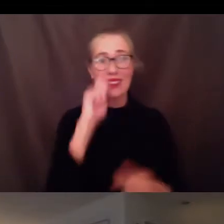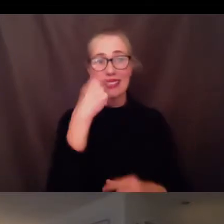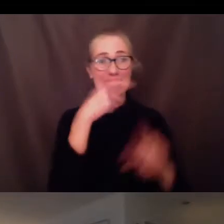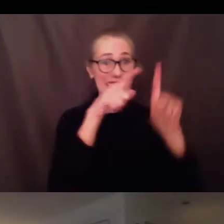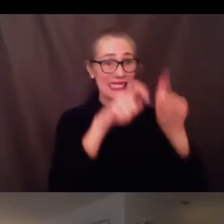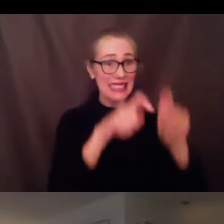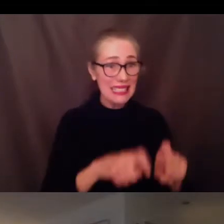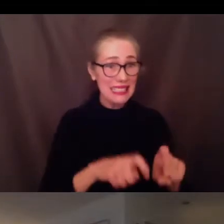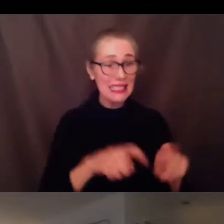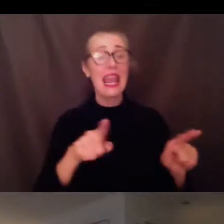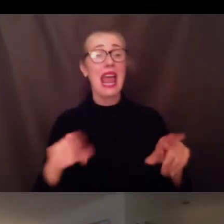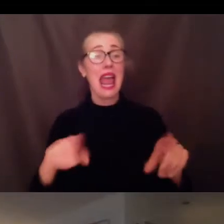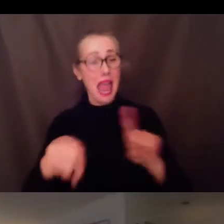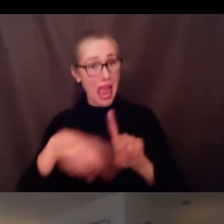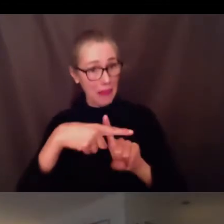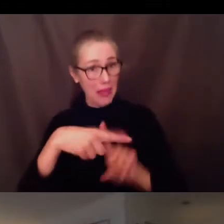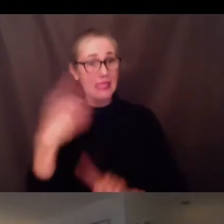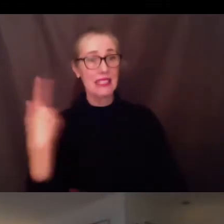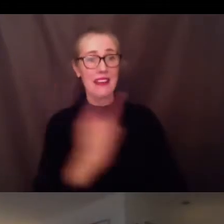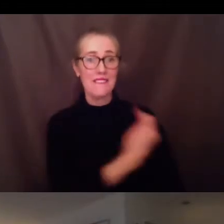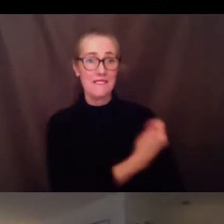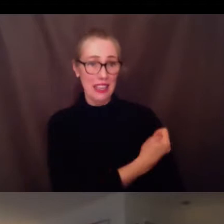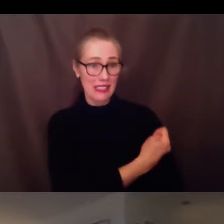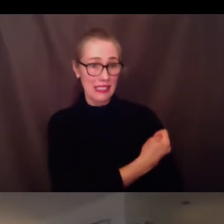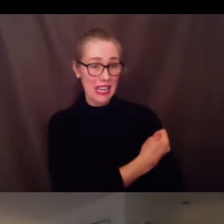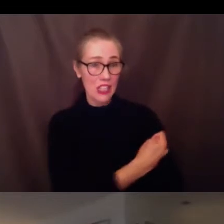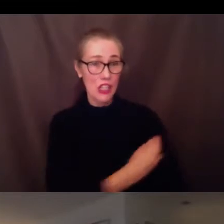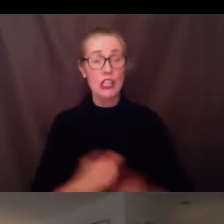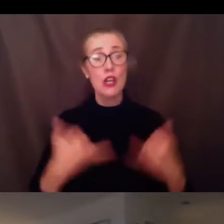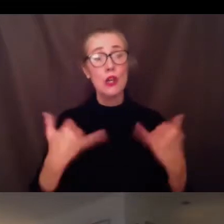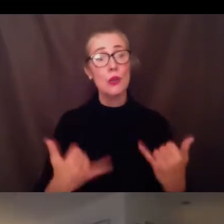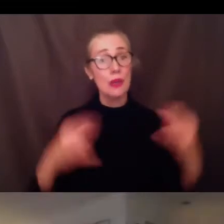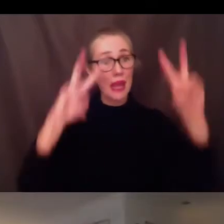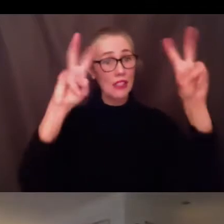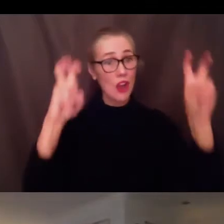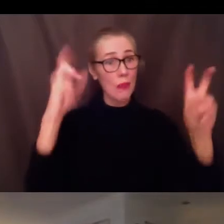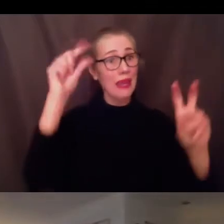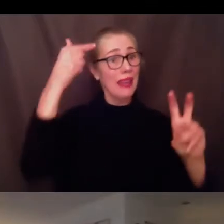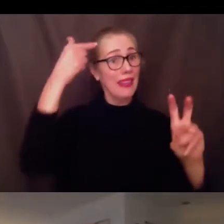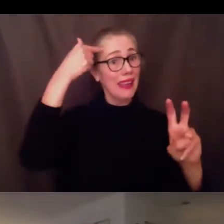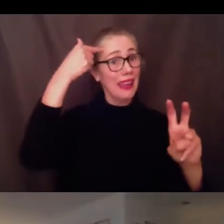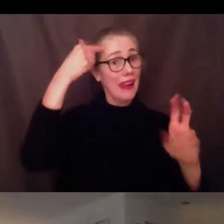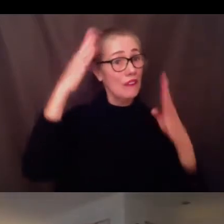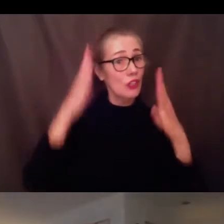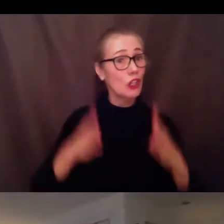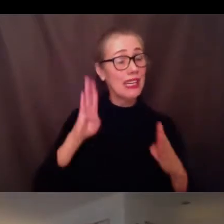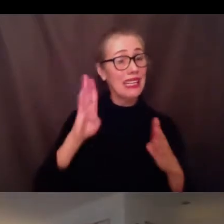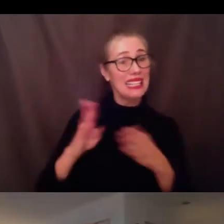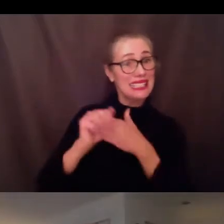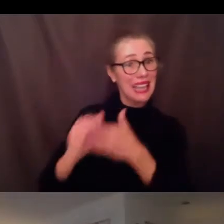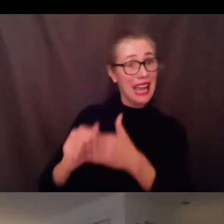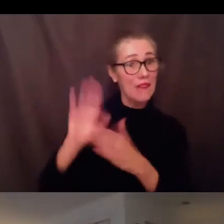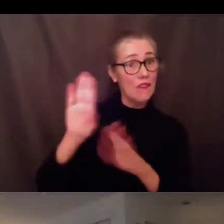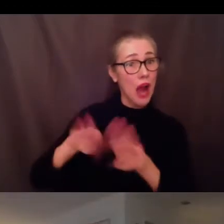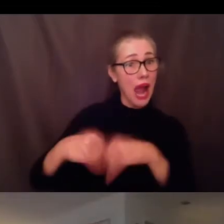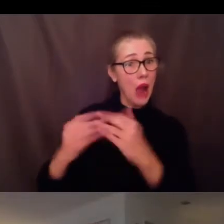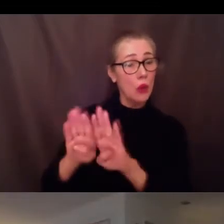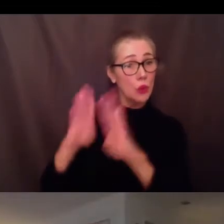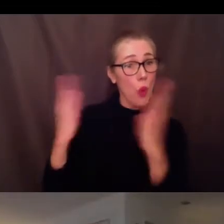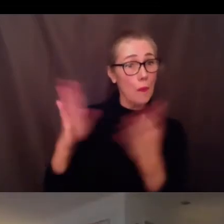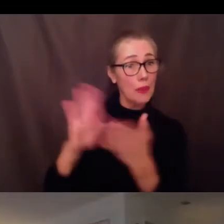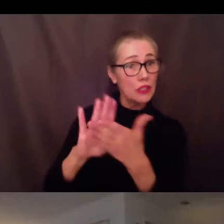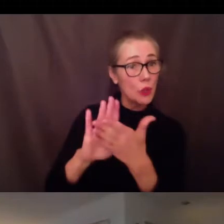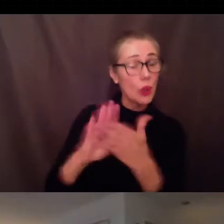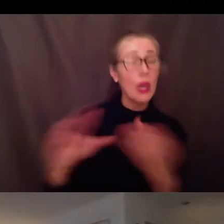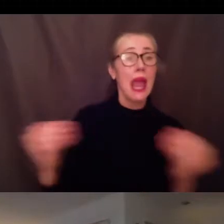tonight are the new governor's guidance on preparation for reopening schools and our continued conversation with all of you and our staff on